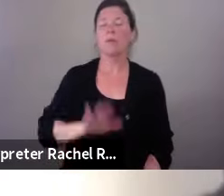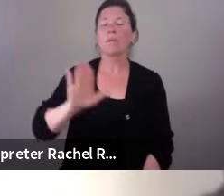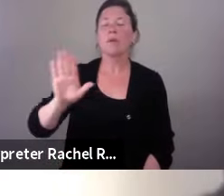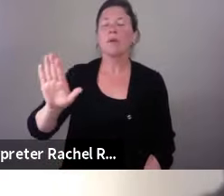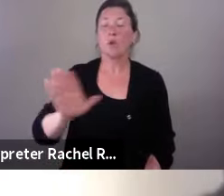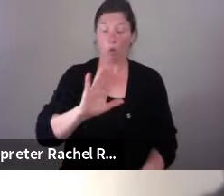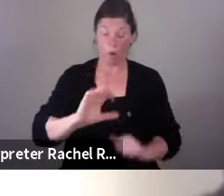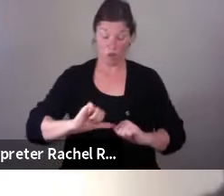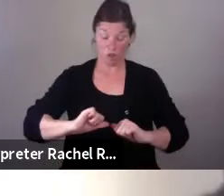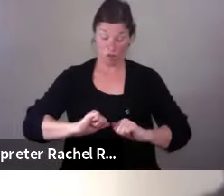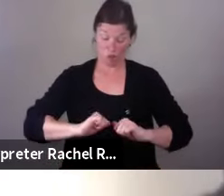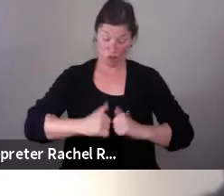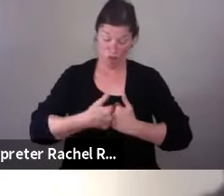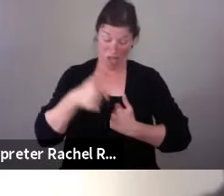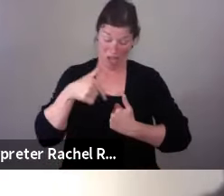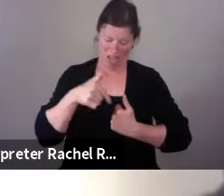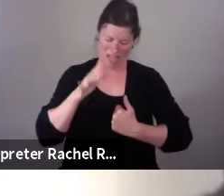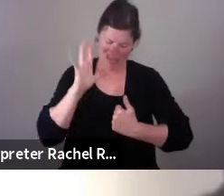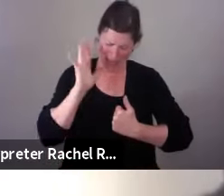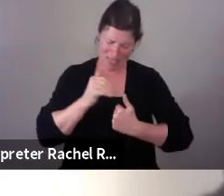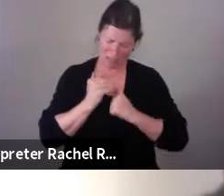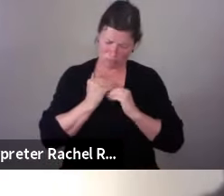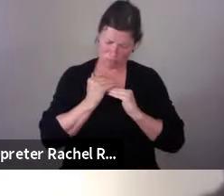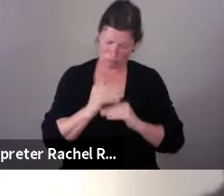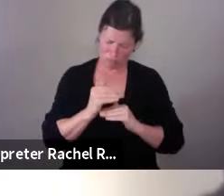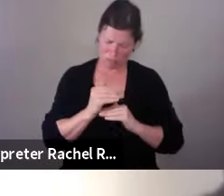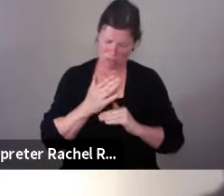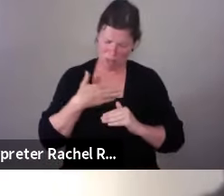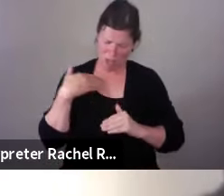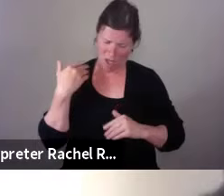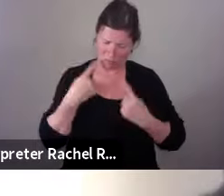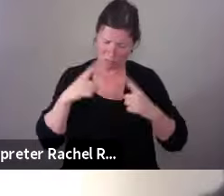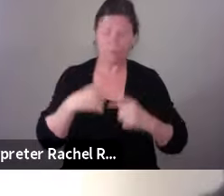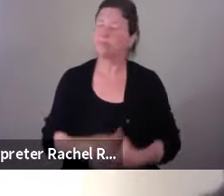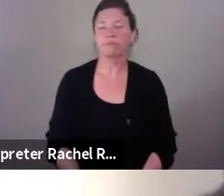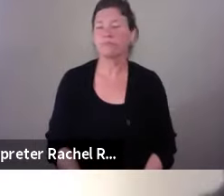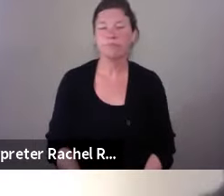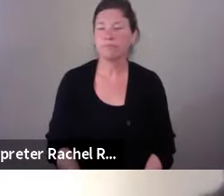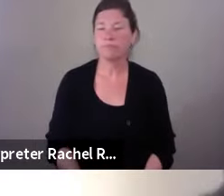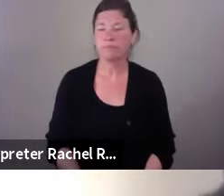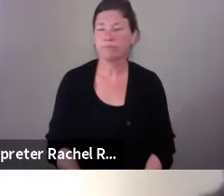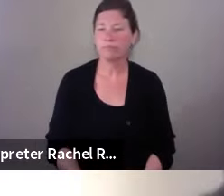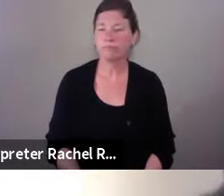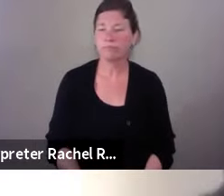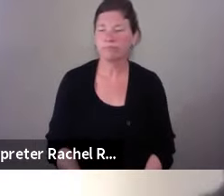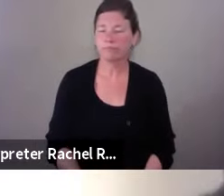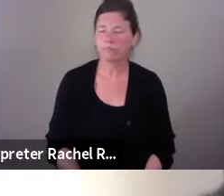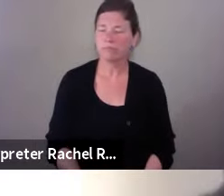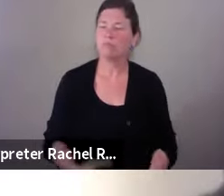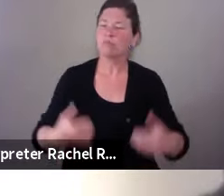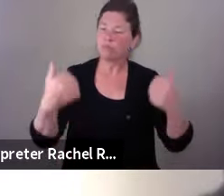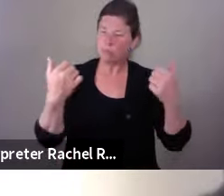define you. Figure out what you're capable of. And if you don't know, work with people who can help you figure it out.